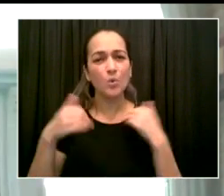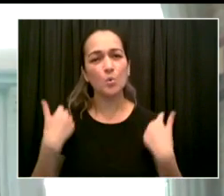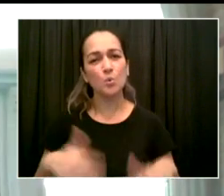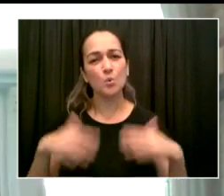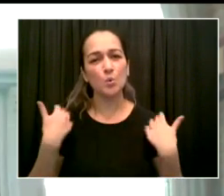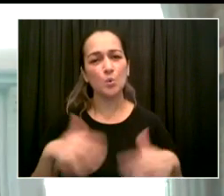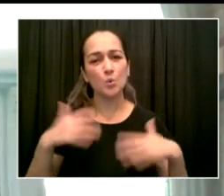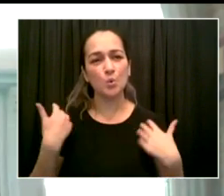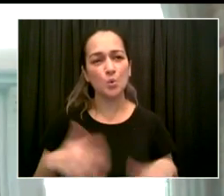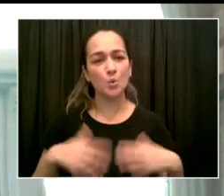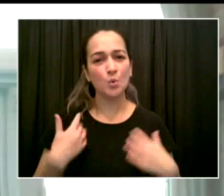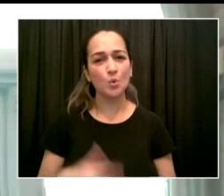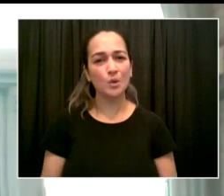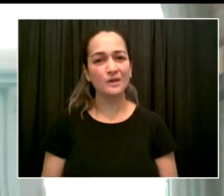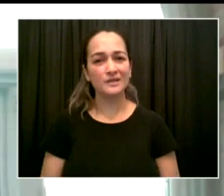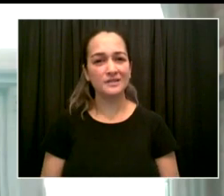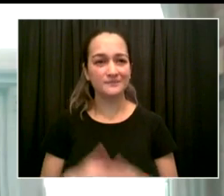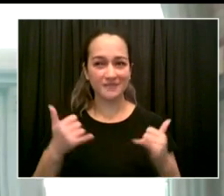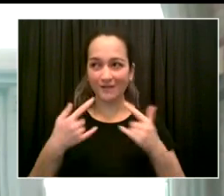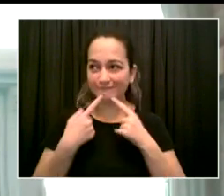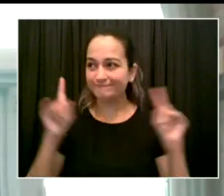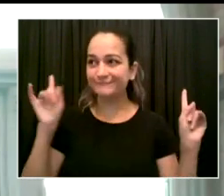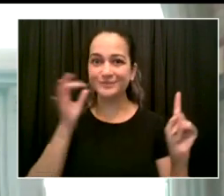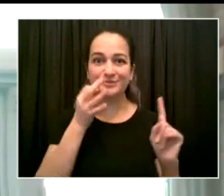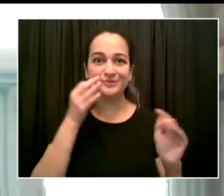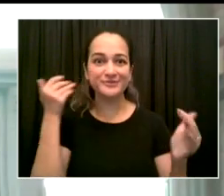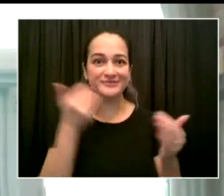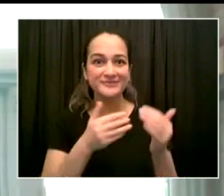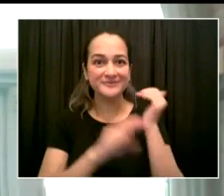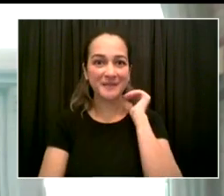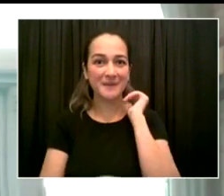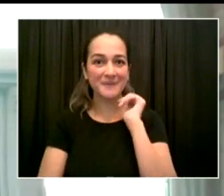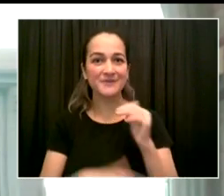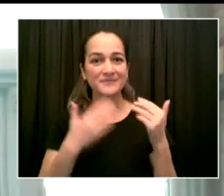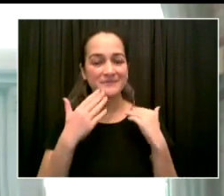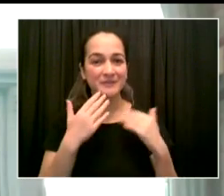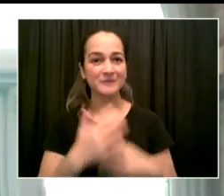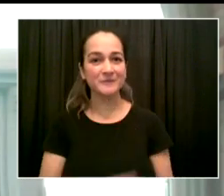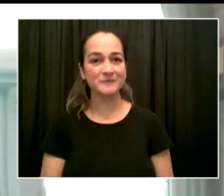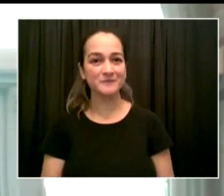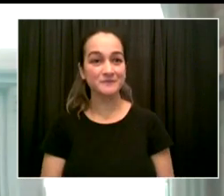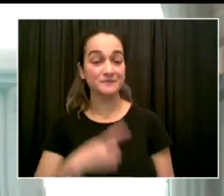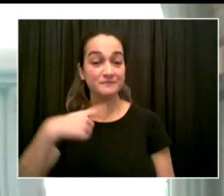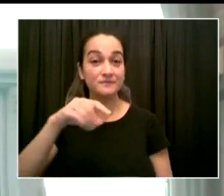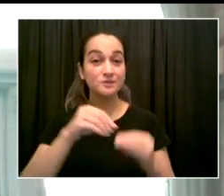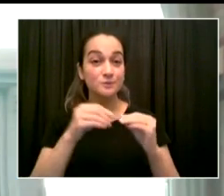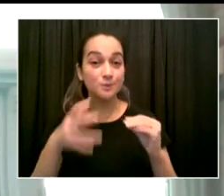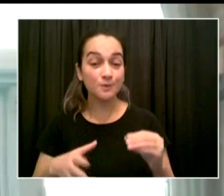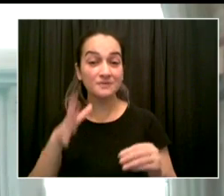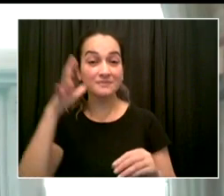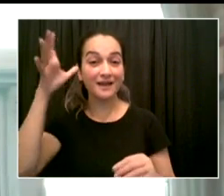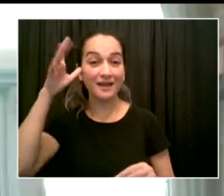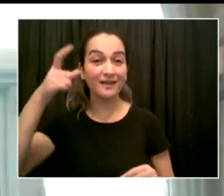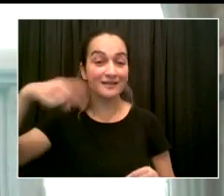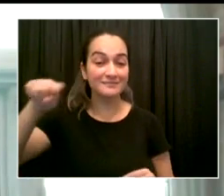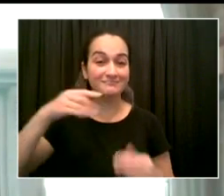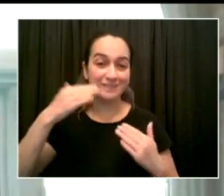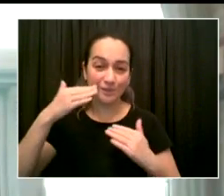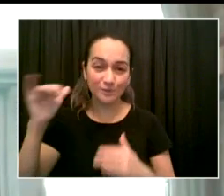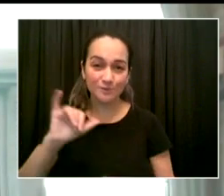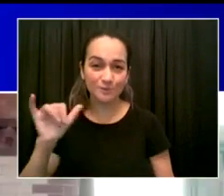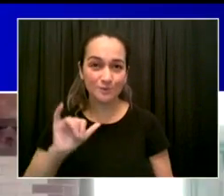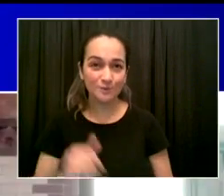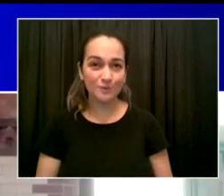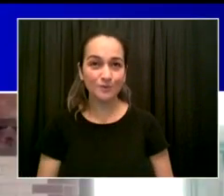families, and students for being with us in this moment. I look forward to seeing you all in school September 13th. Thank you so